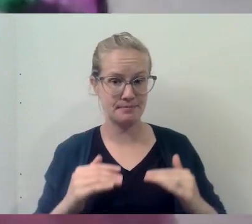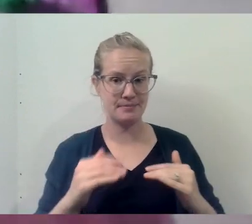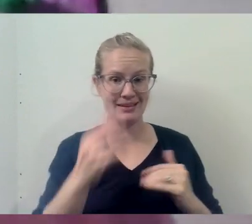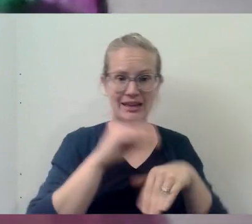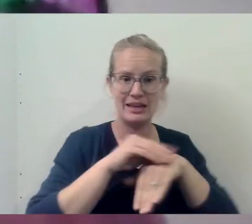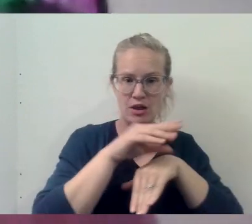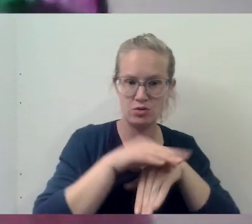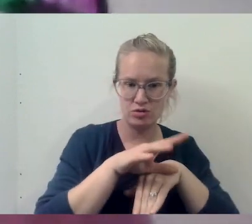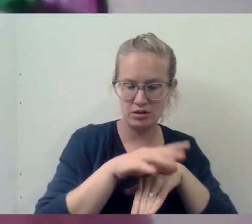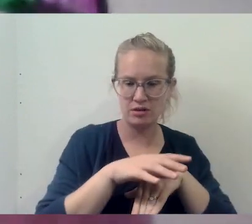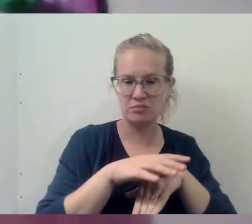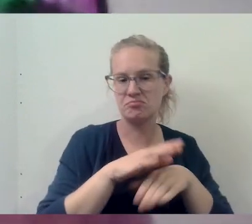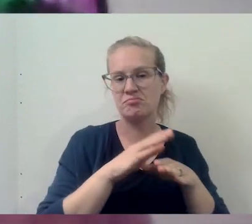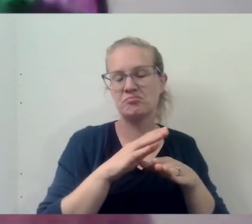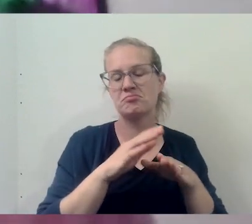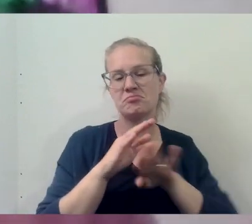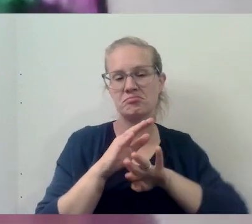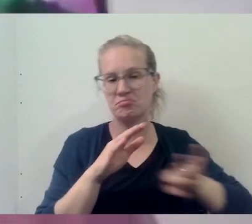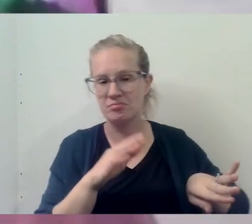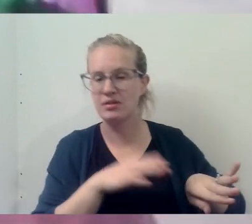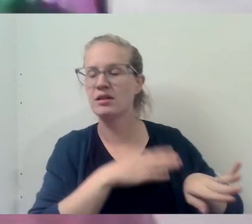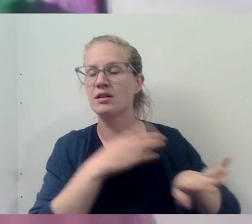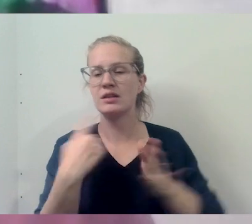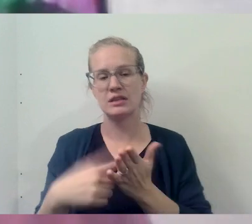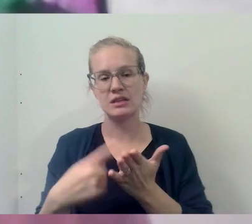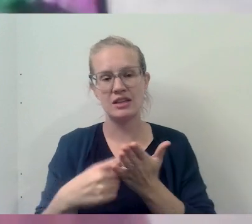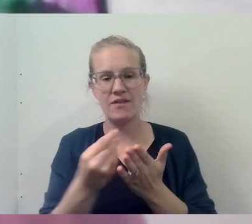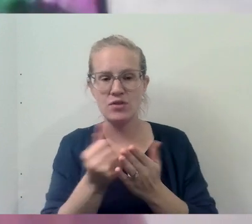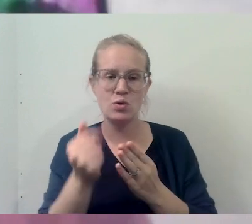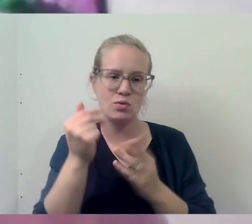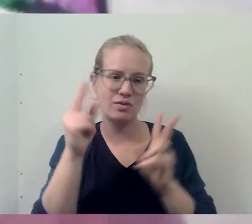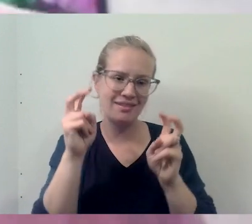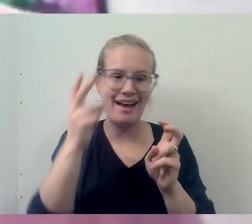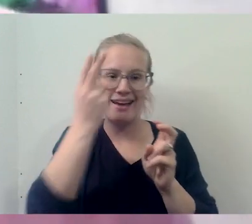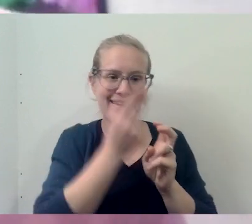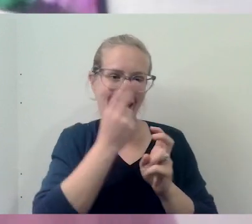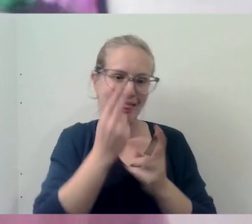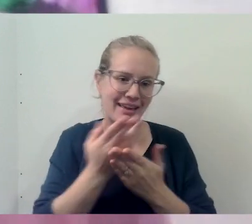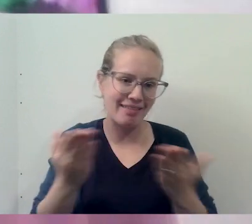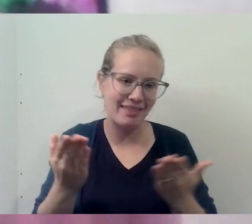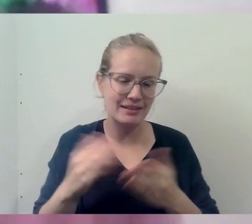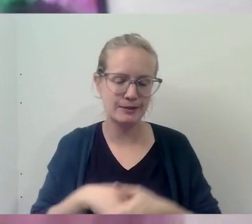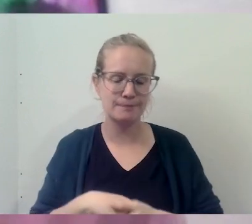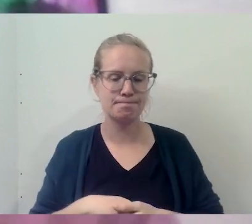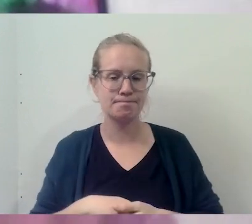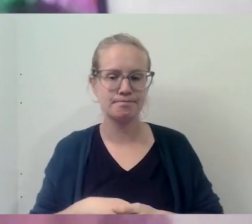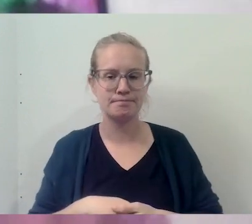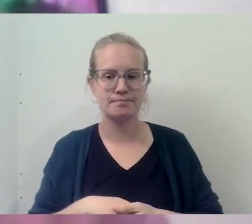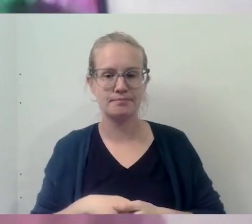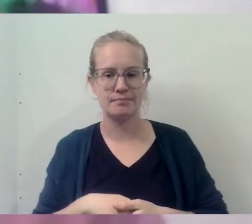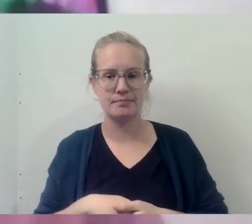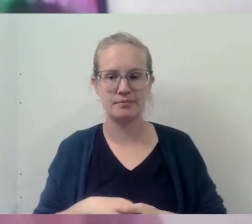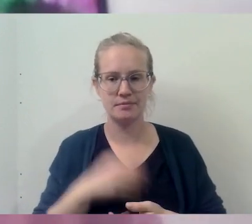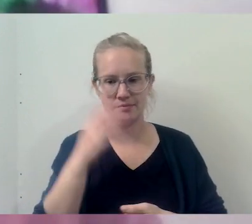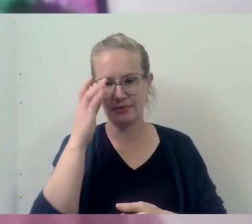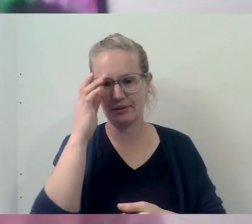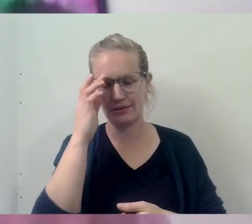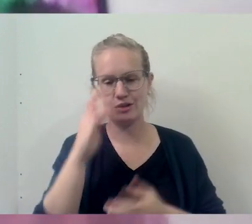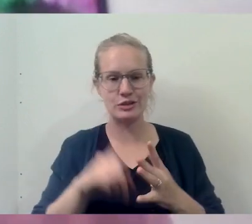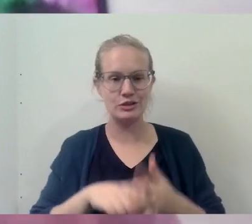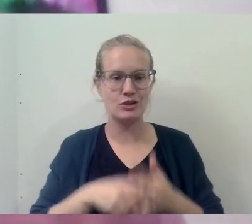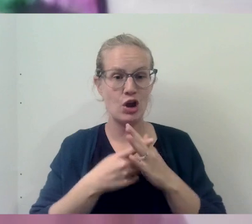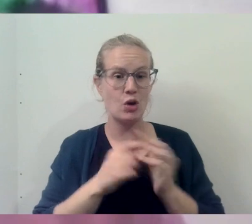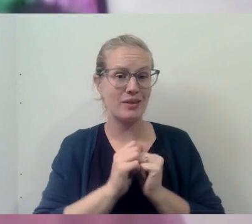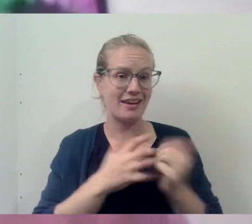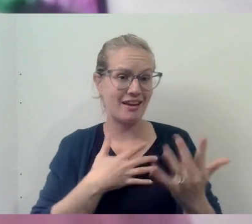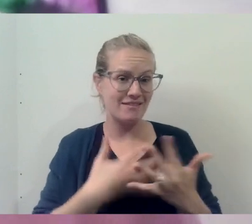from counseling here for a bit and just talk about a couple of like Catholic things. Okay. Um, and so let's, let's start with